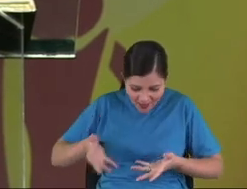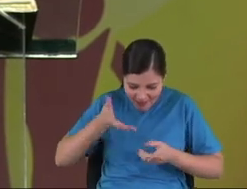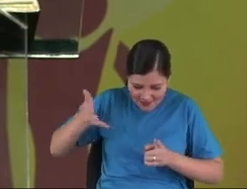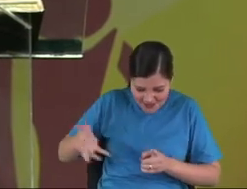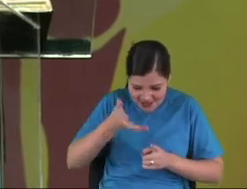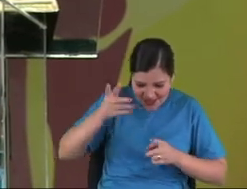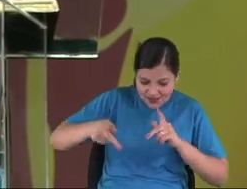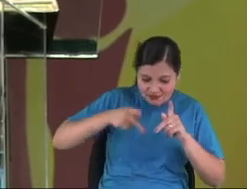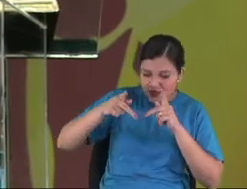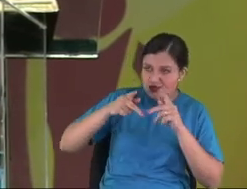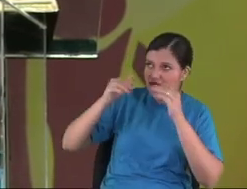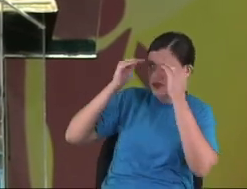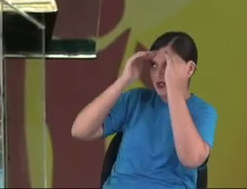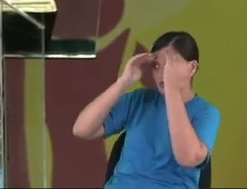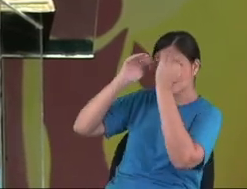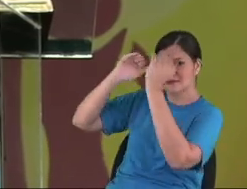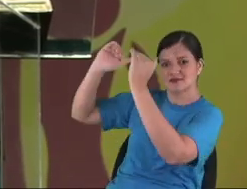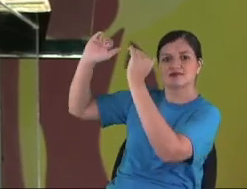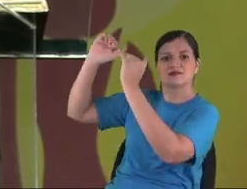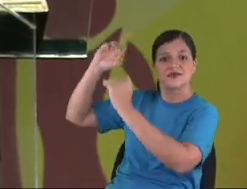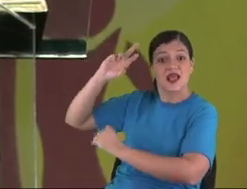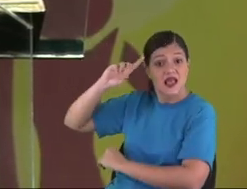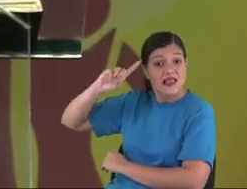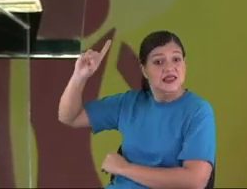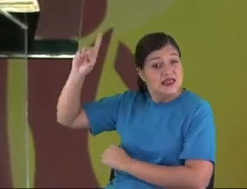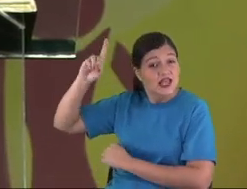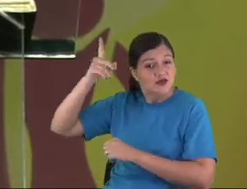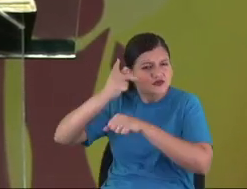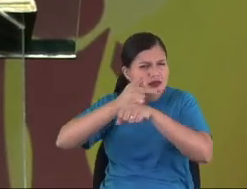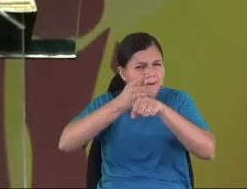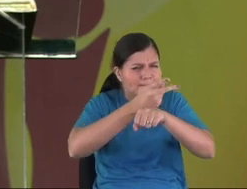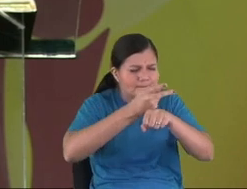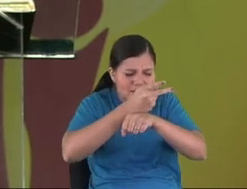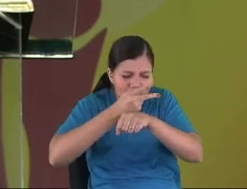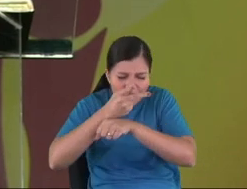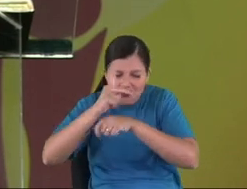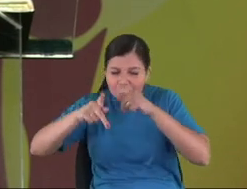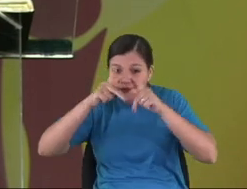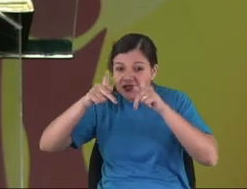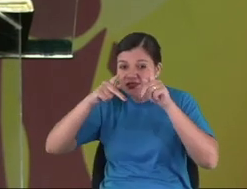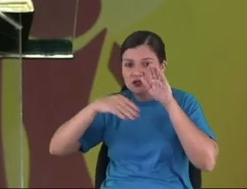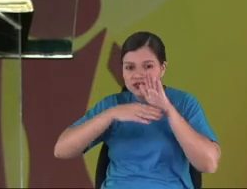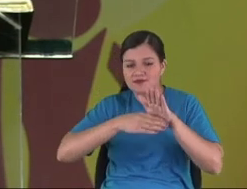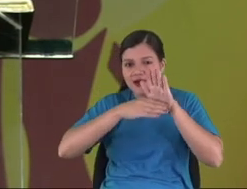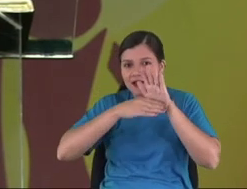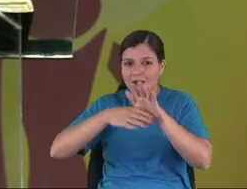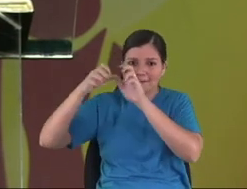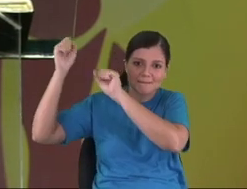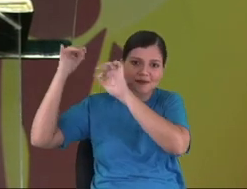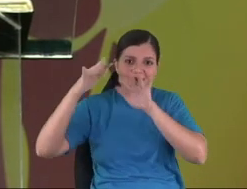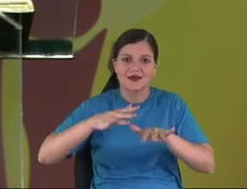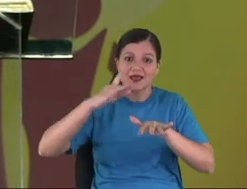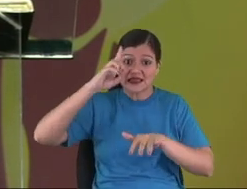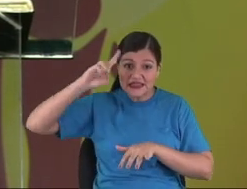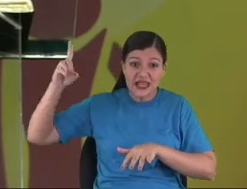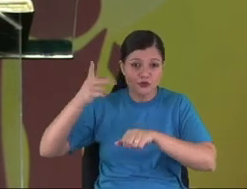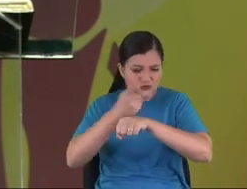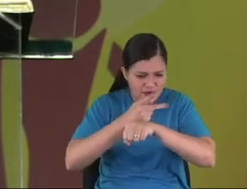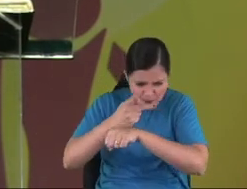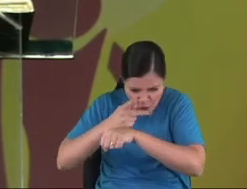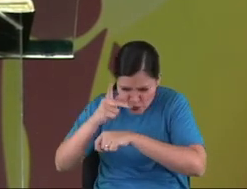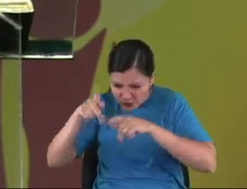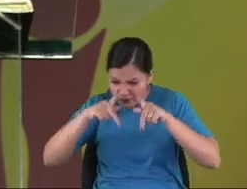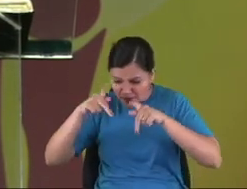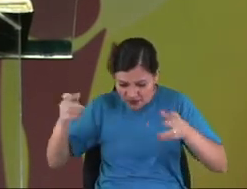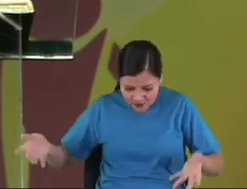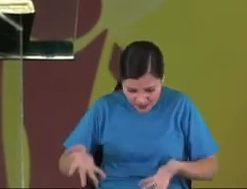the heart, they have a compromise with God. God is looking for people to bless, to prosper.